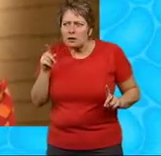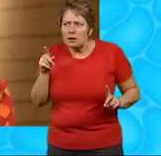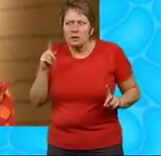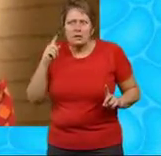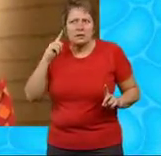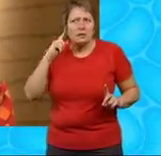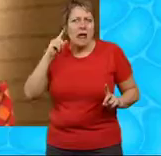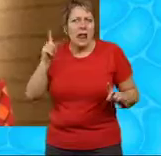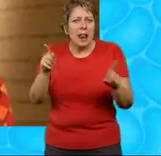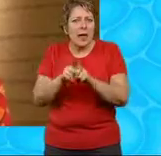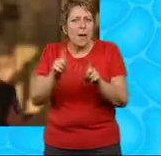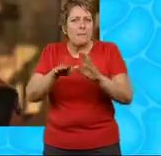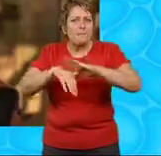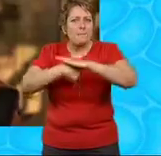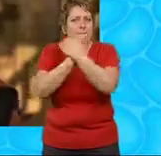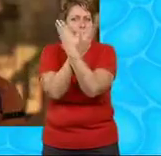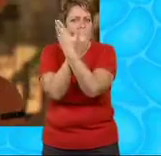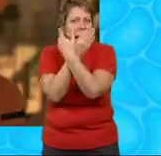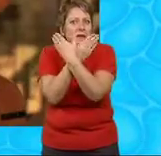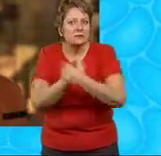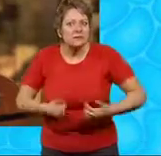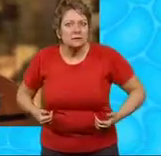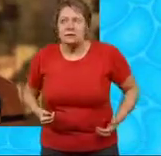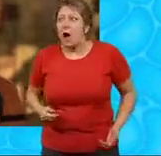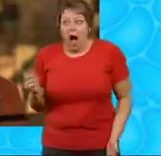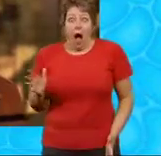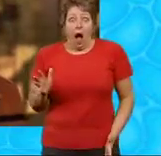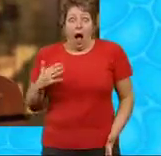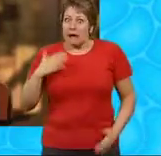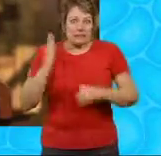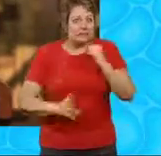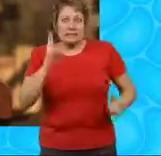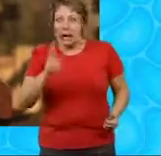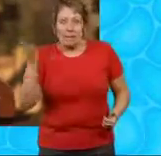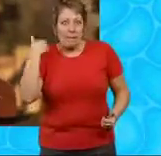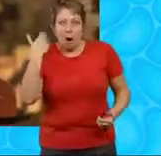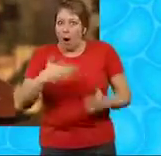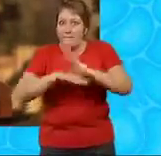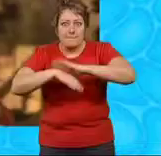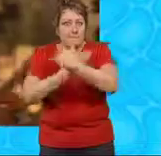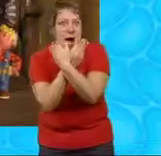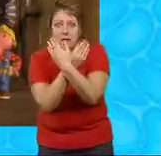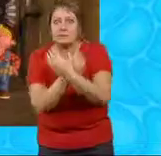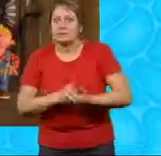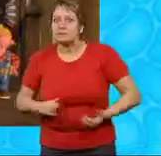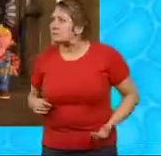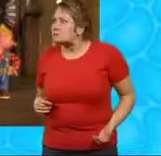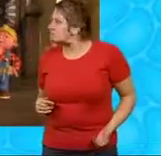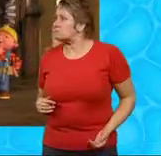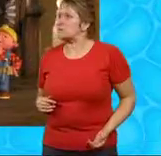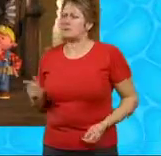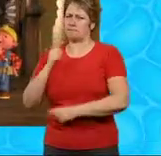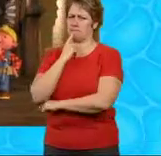that sounds like bats Bats? I've never seen bats before Hmm,